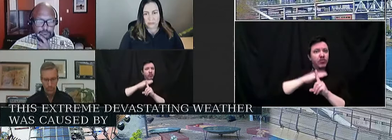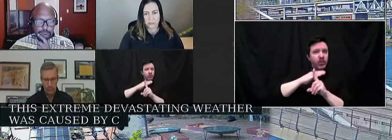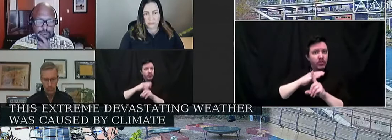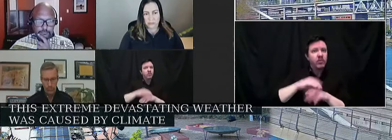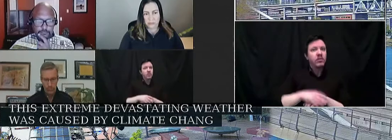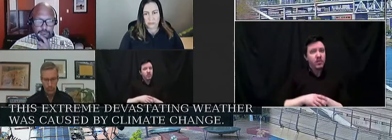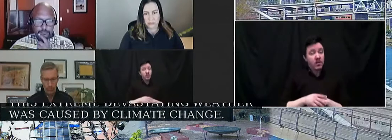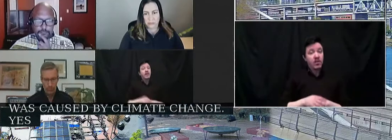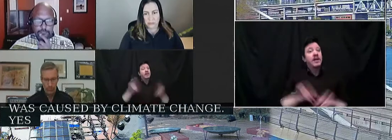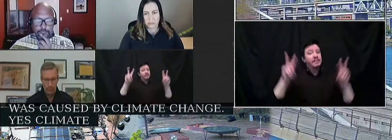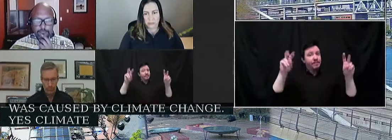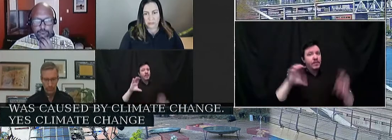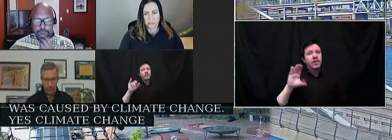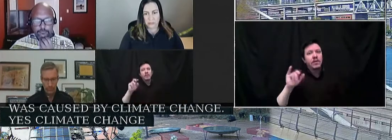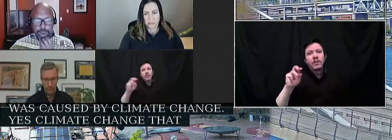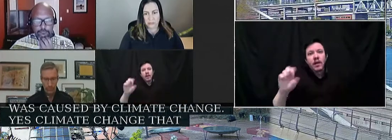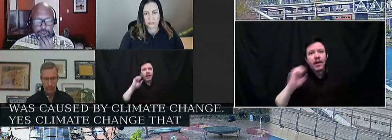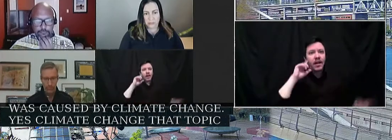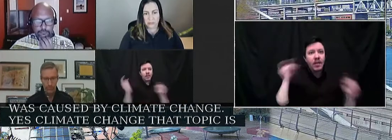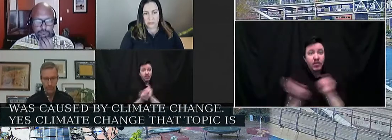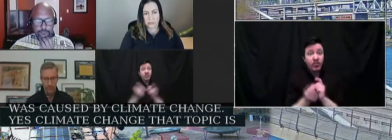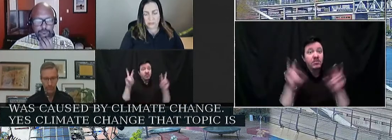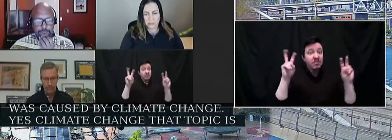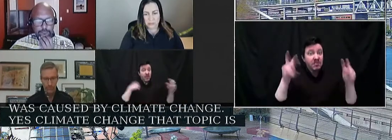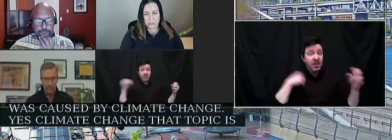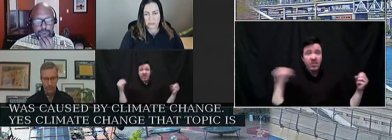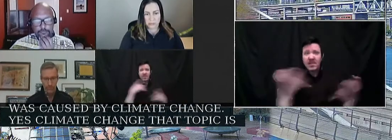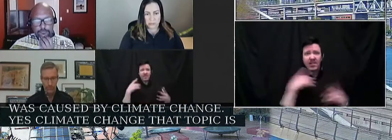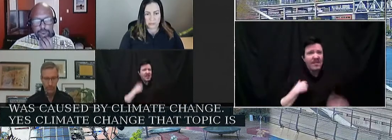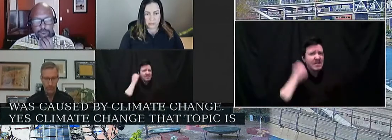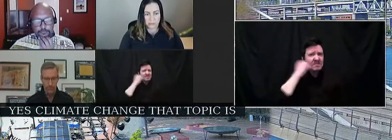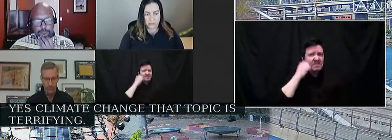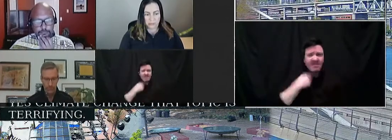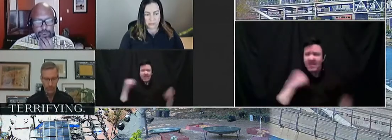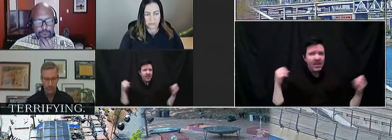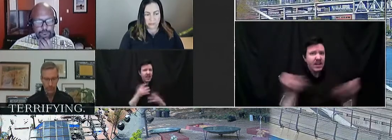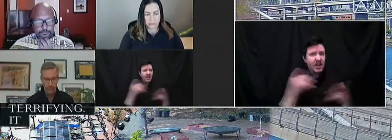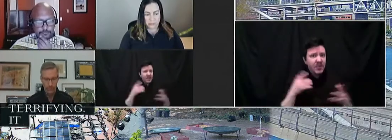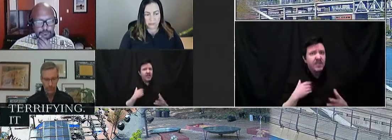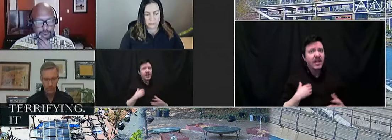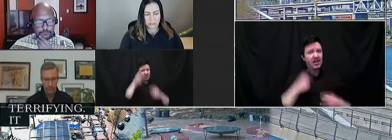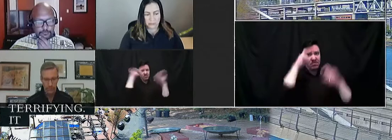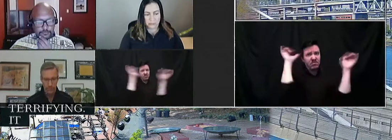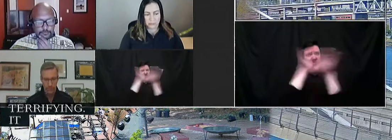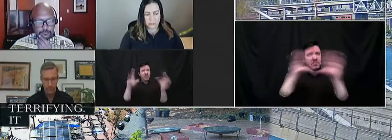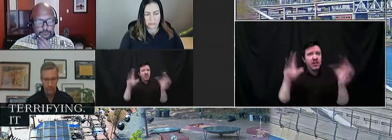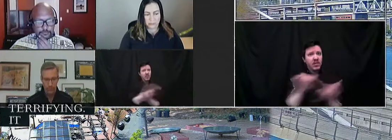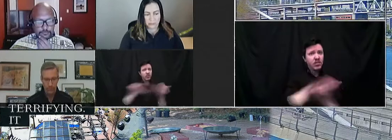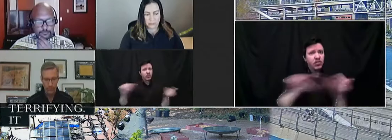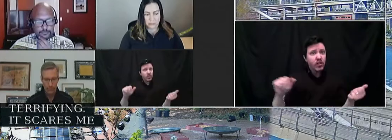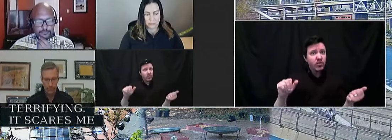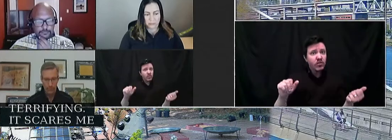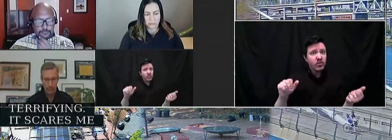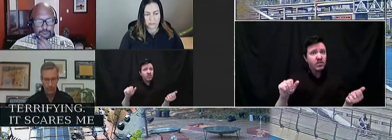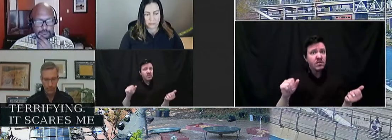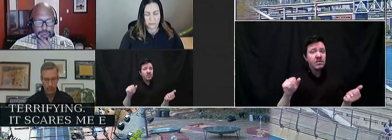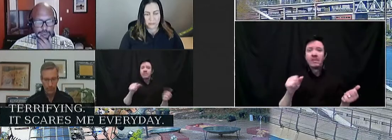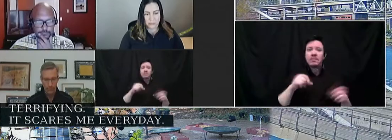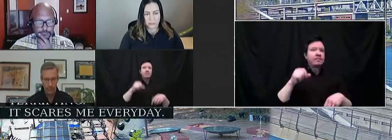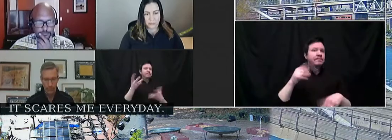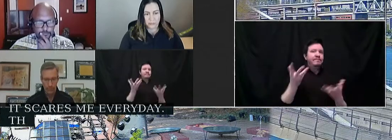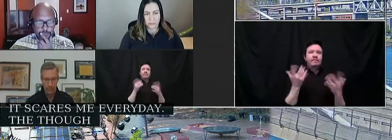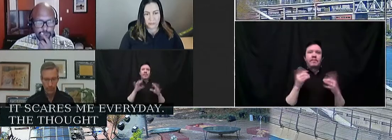That topic is terrifying. It scares me every day. The thought of its destruction is something well, don't even want to think about.